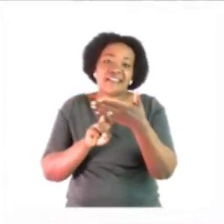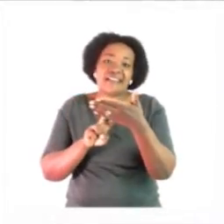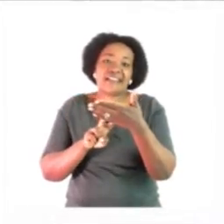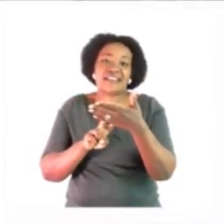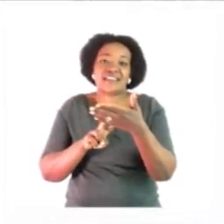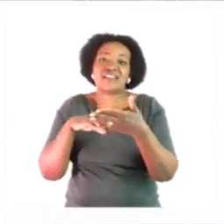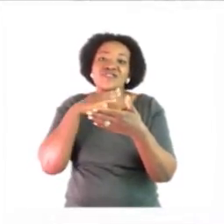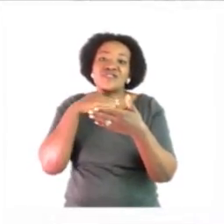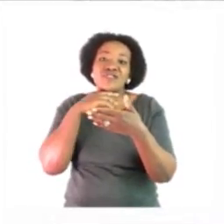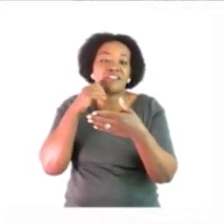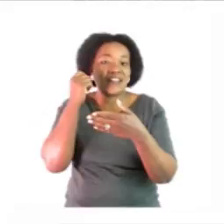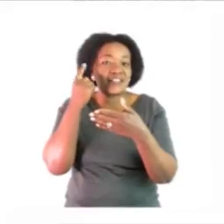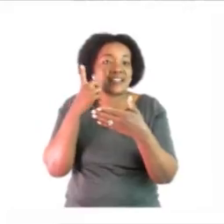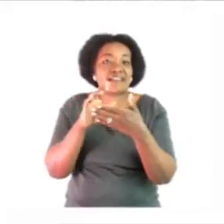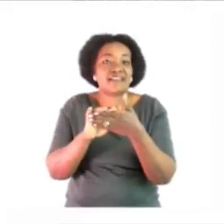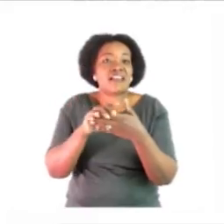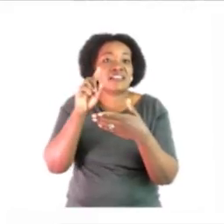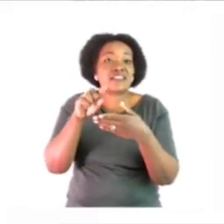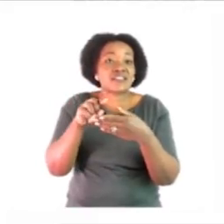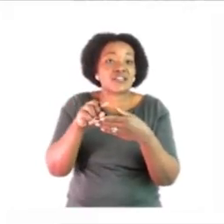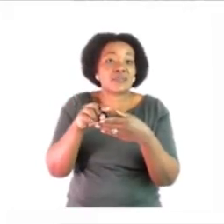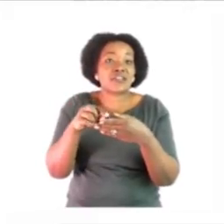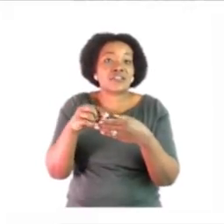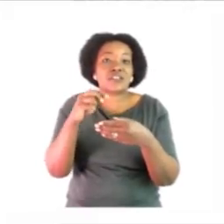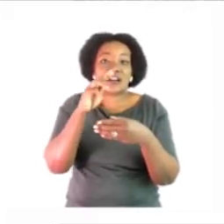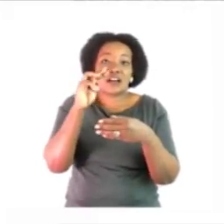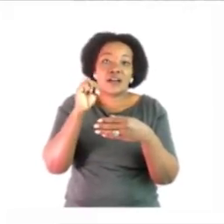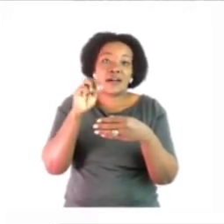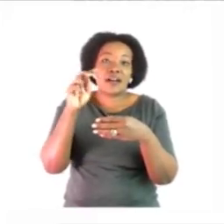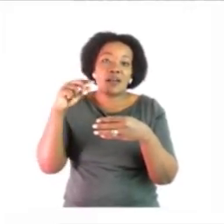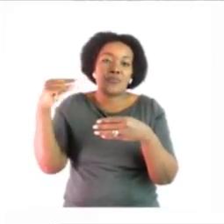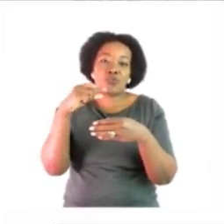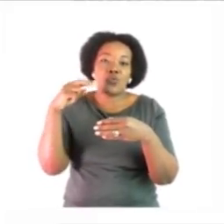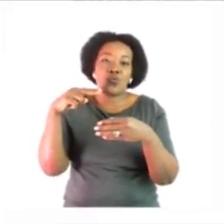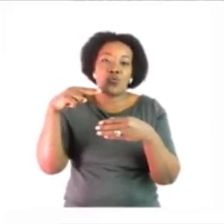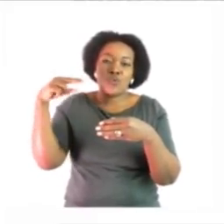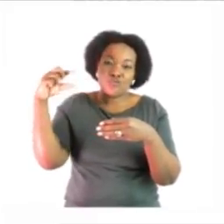now this is about mrs guriras who is a good teacher